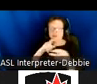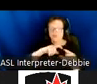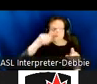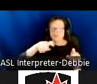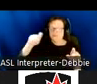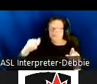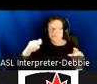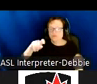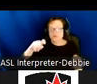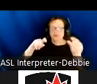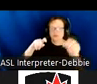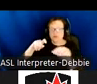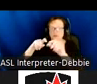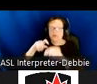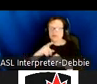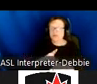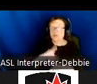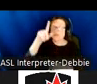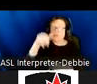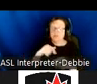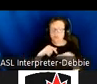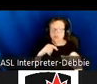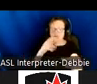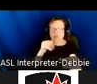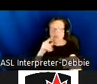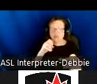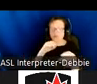cases goes up and down, the device handle moves accordingly.